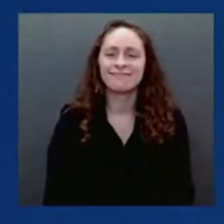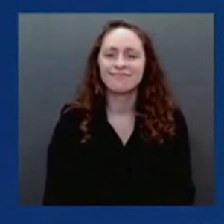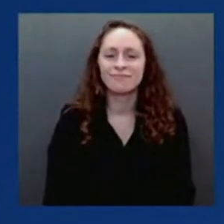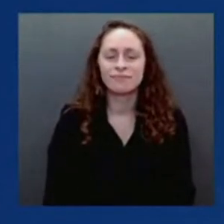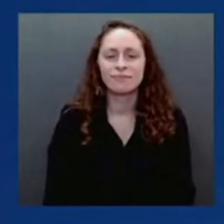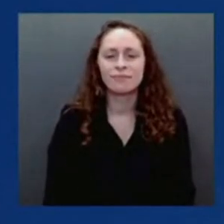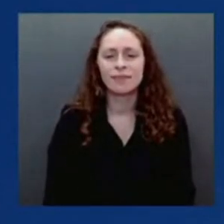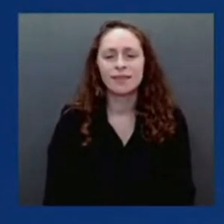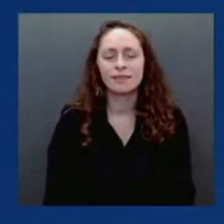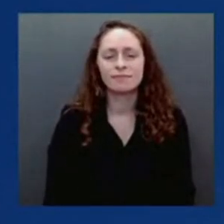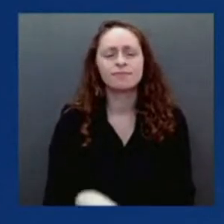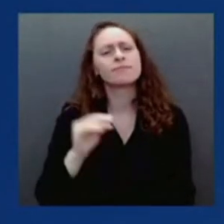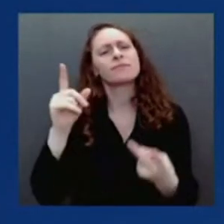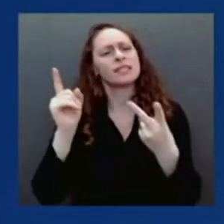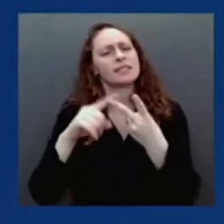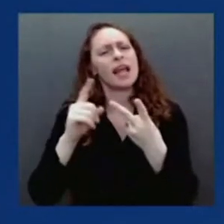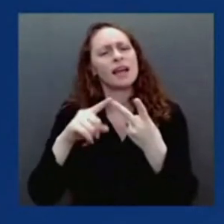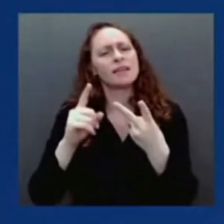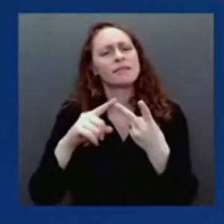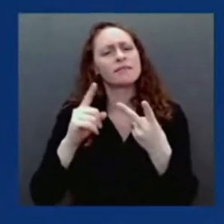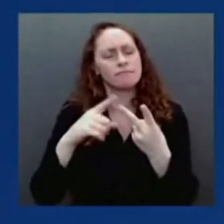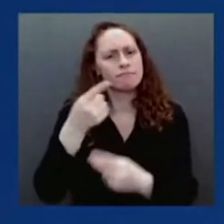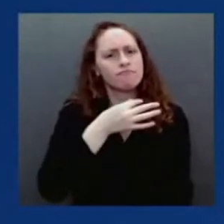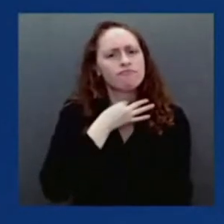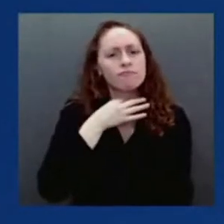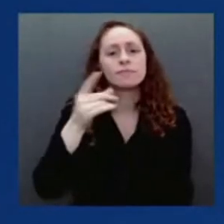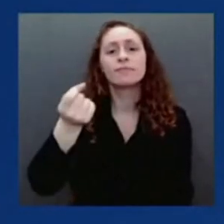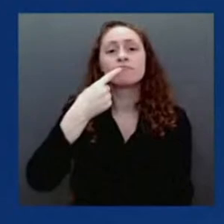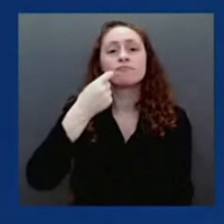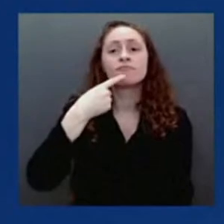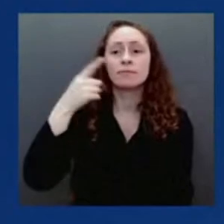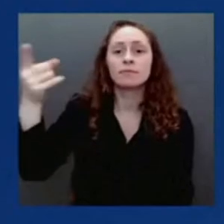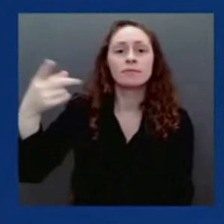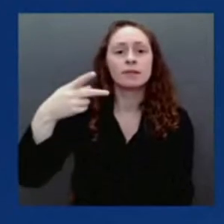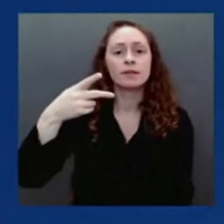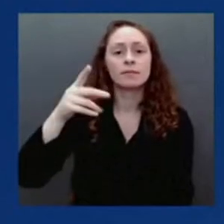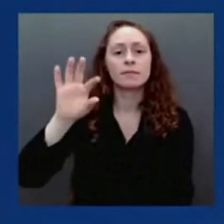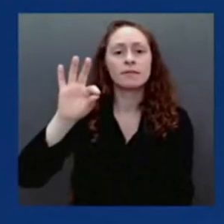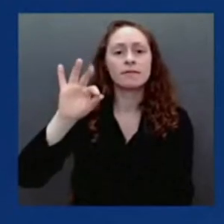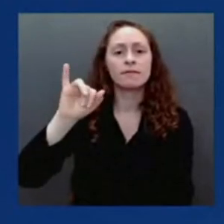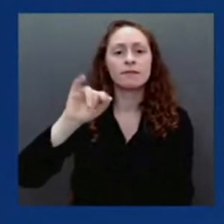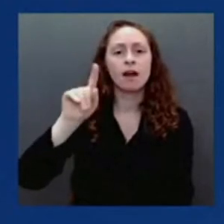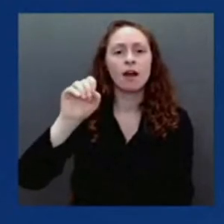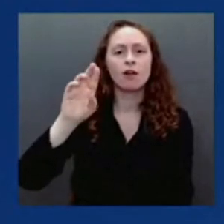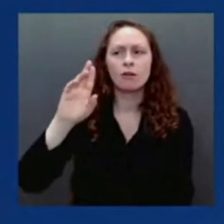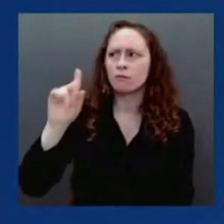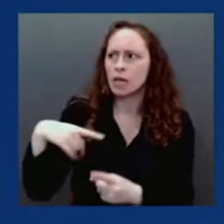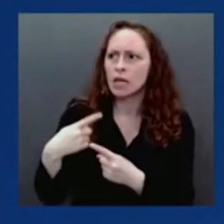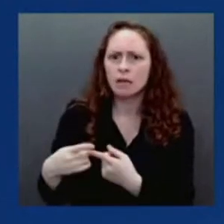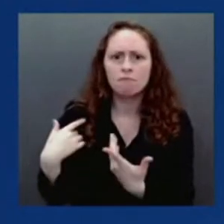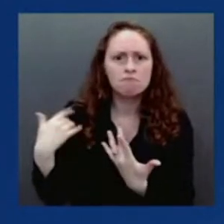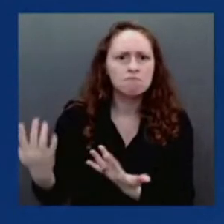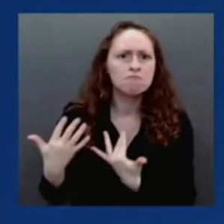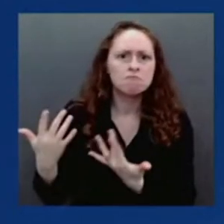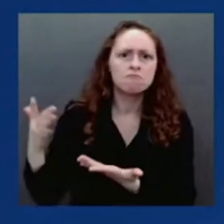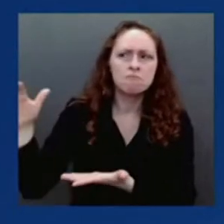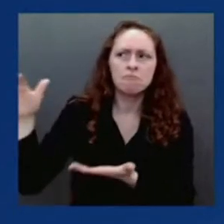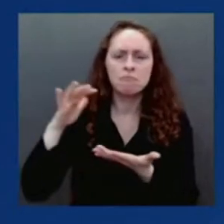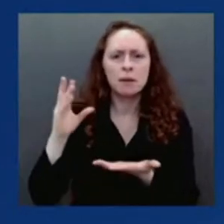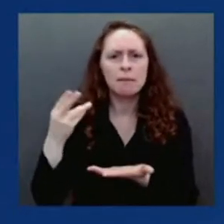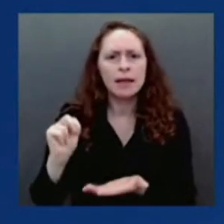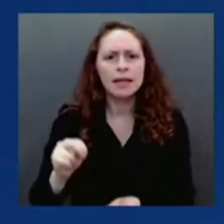How soon are you expecting to have those tens of millions of pills? Okay, why don't I have Dr. Fauci start on the first, and then